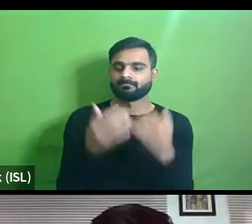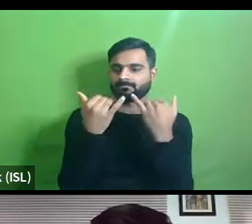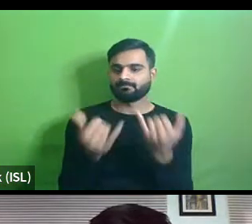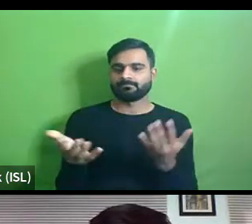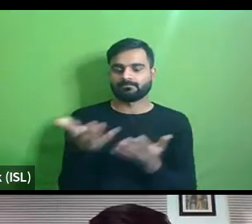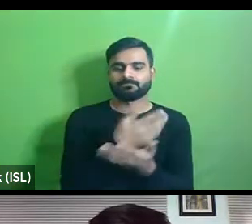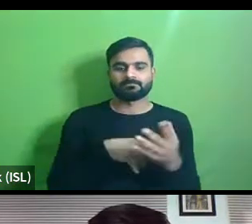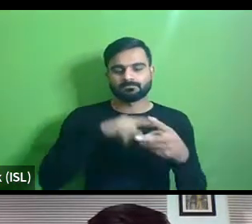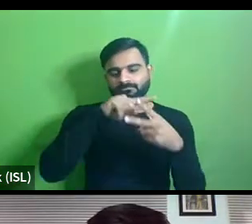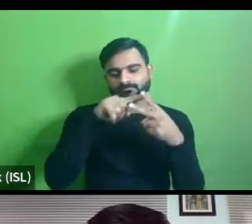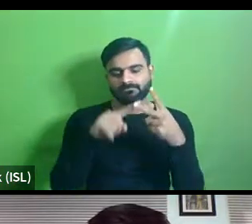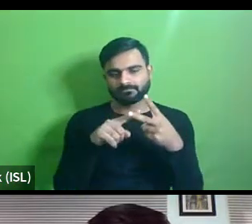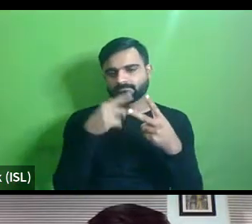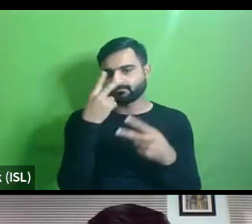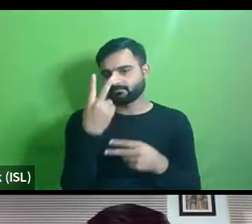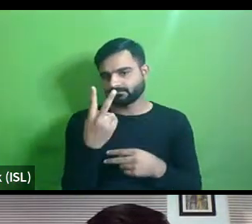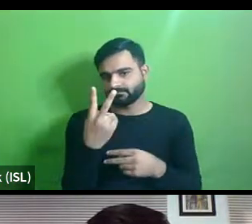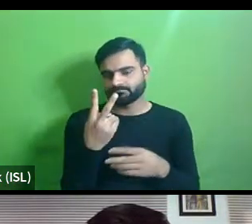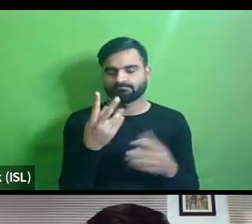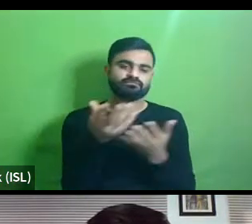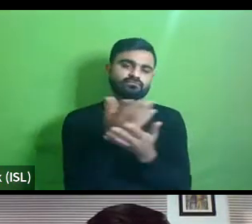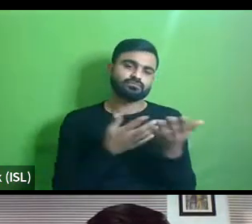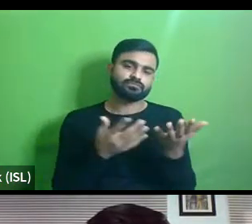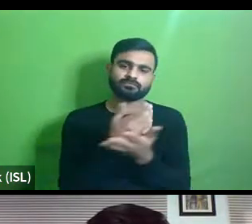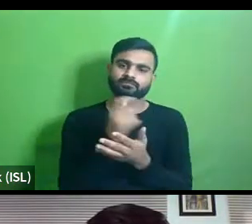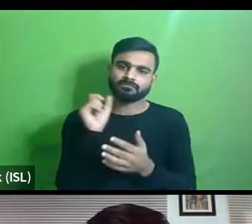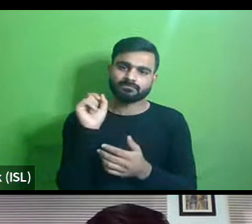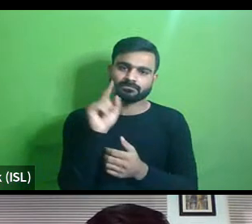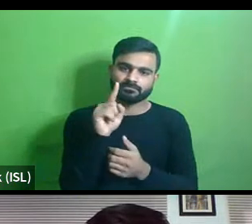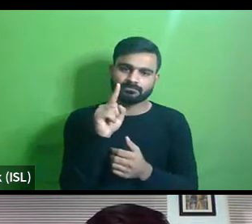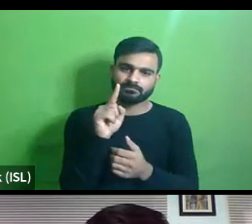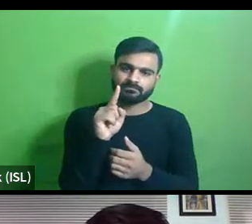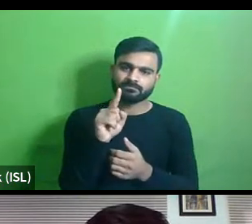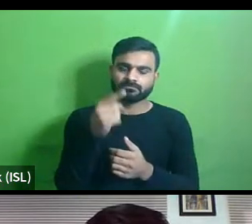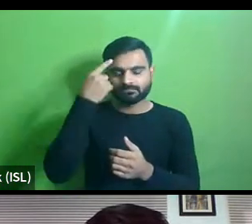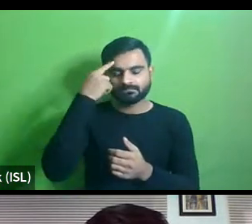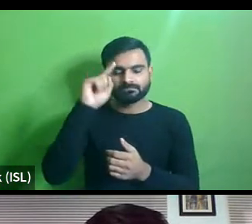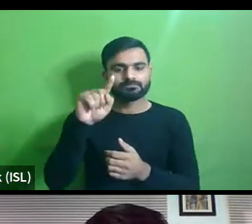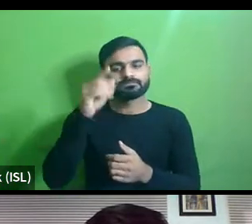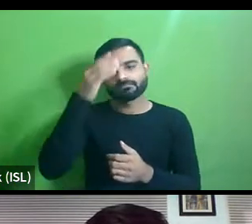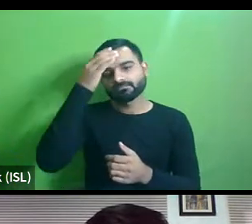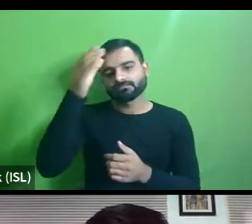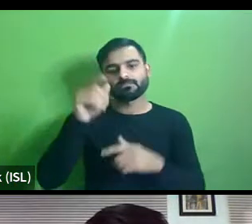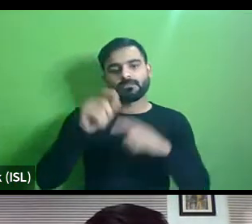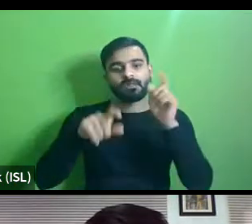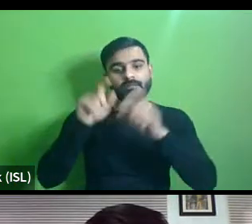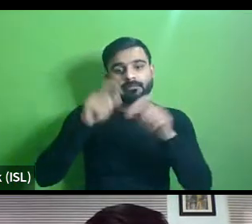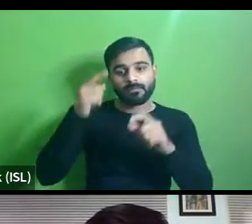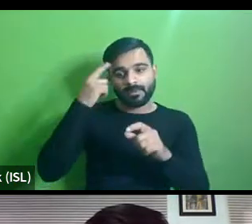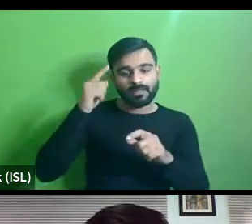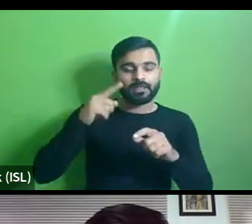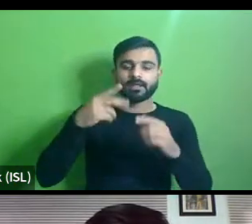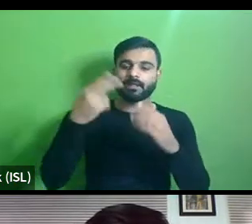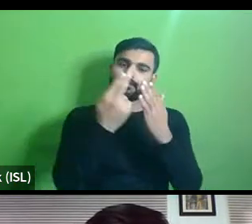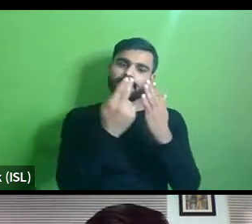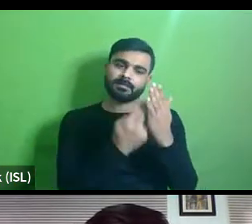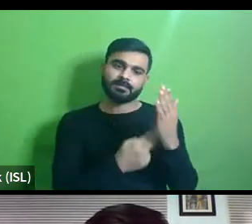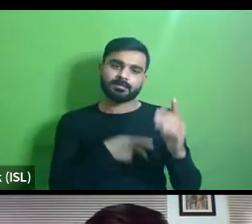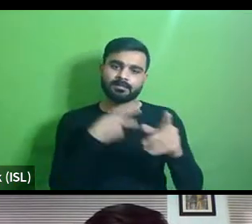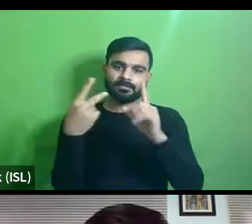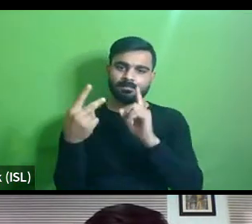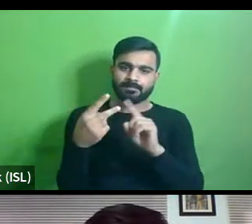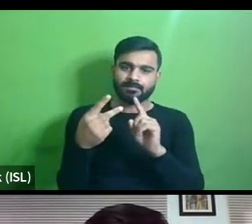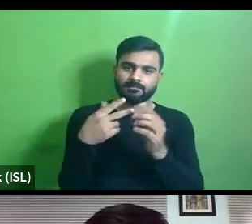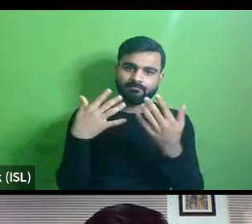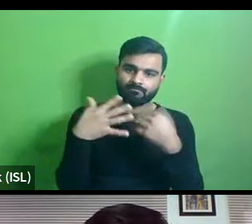there are two terms that we are discussing one is uh two concepts that's people people-centric design and the second one is